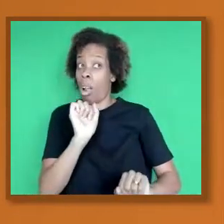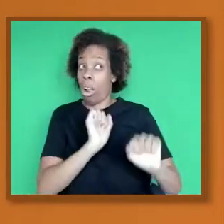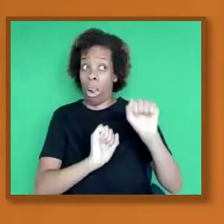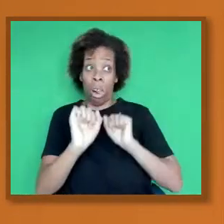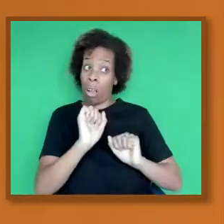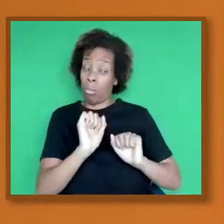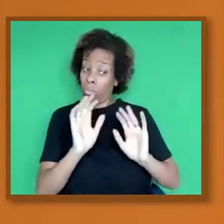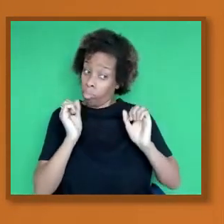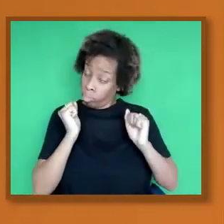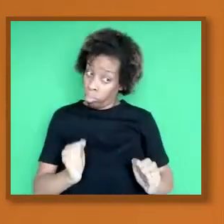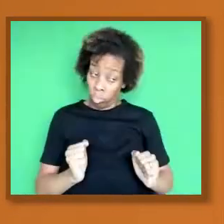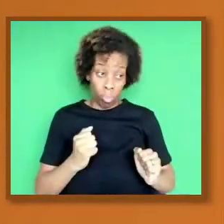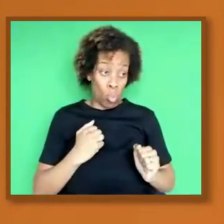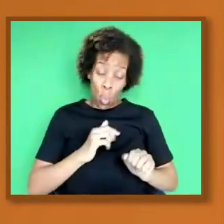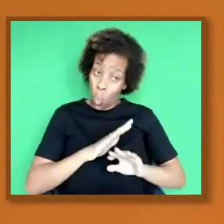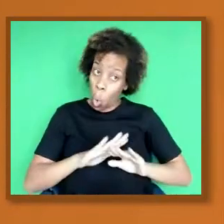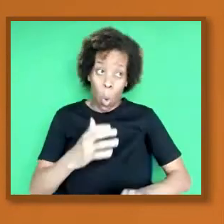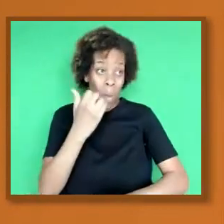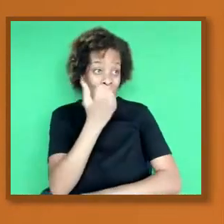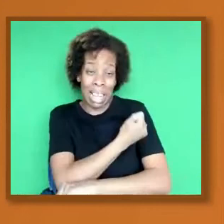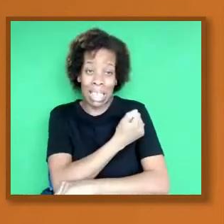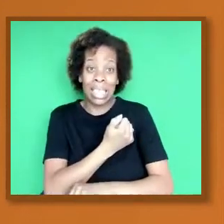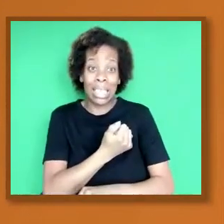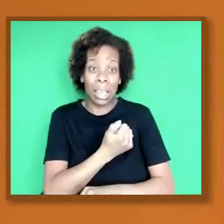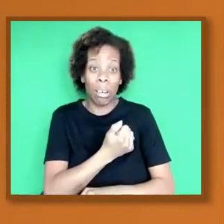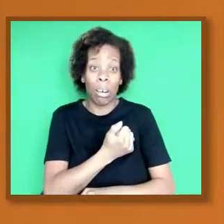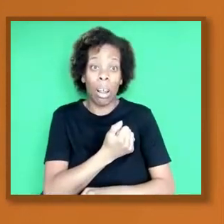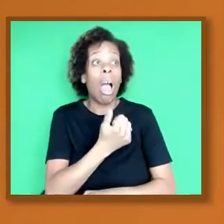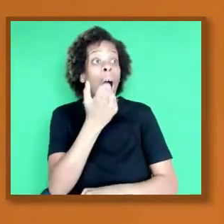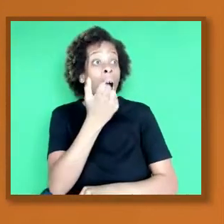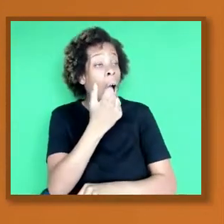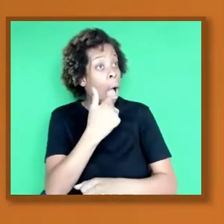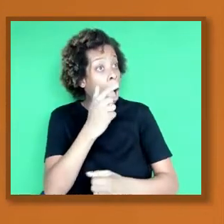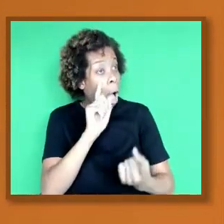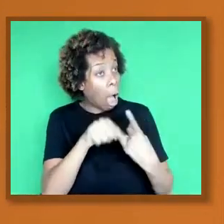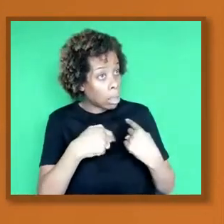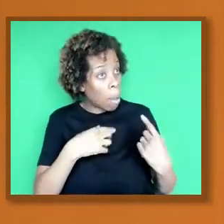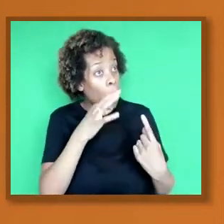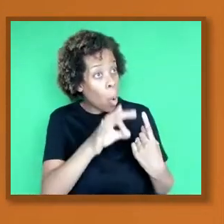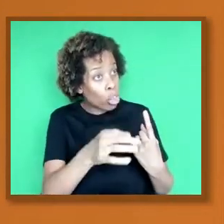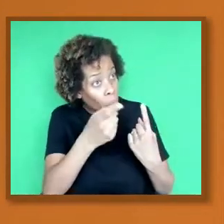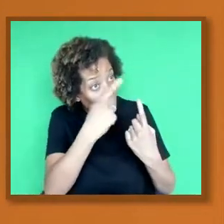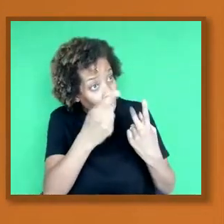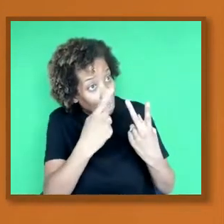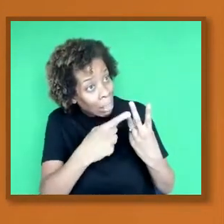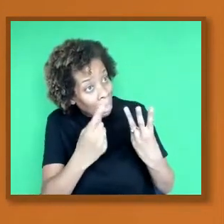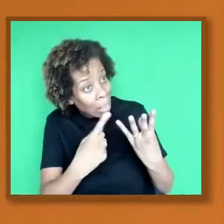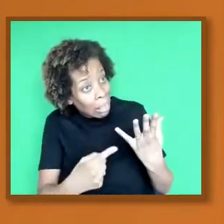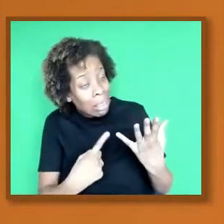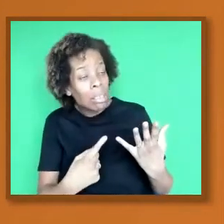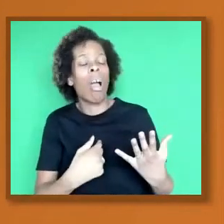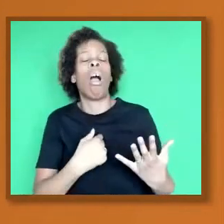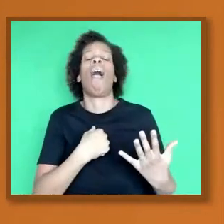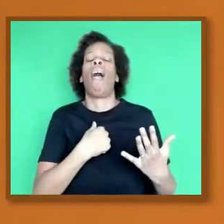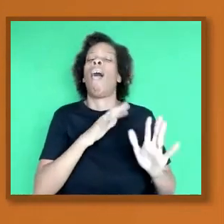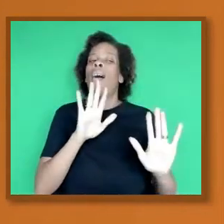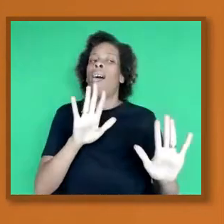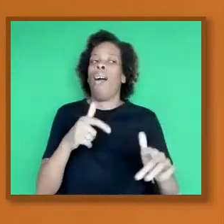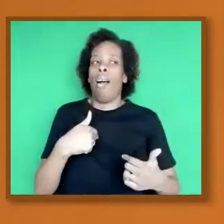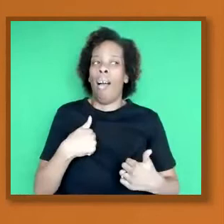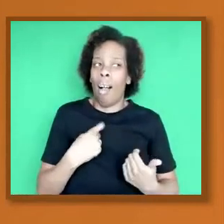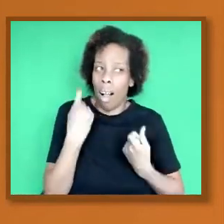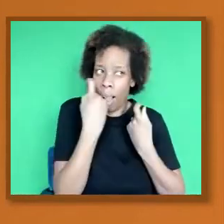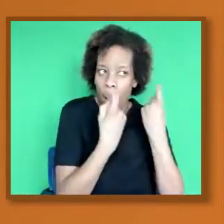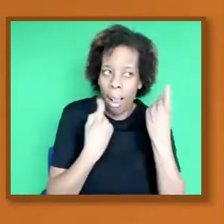unless, you know, they have these questions answered about changing your DNA and all these different things in terms of gene